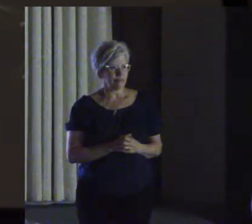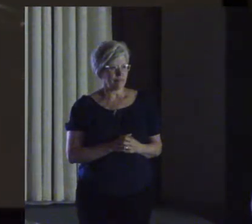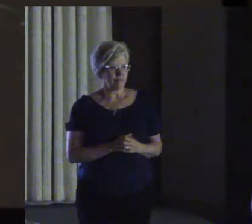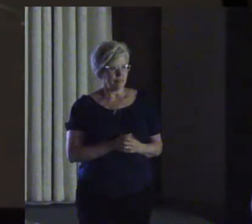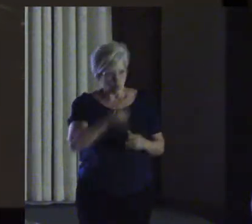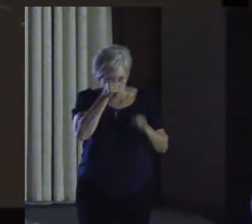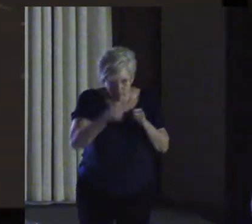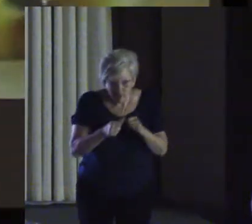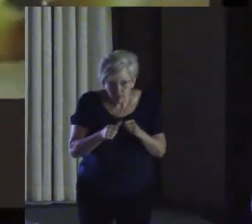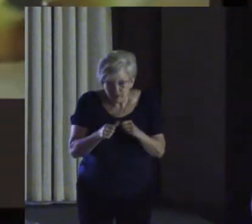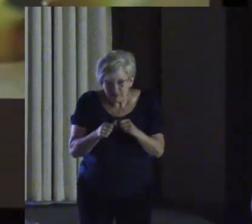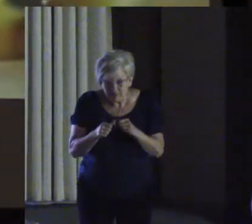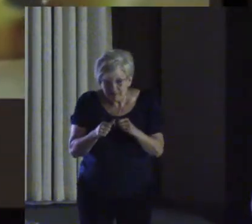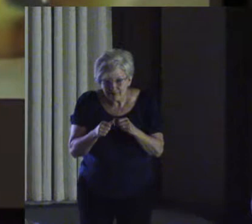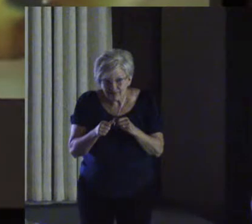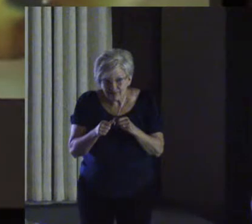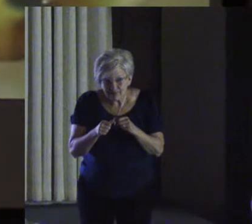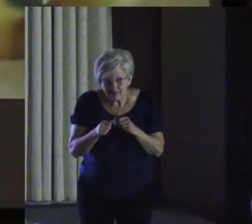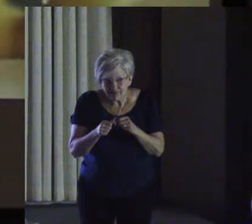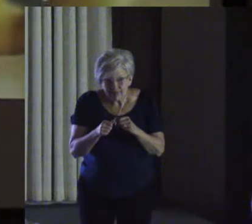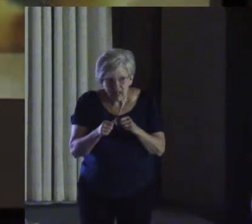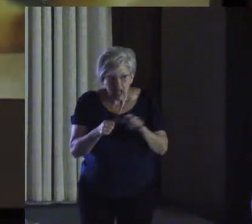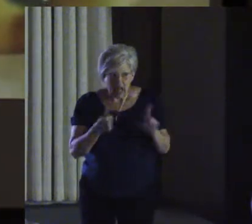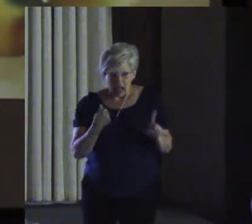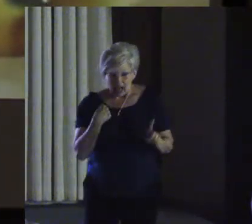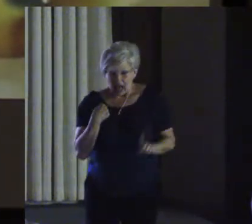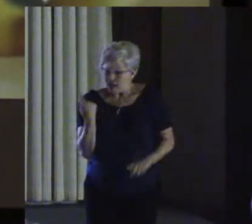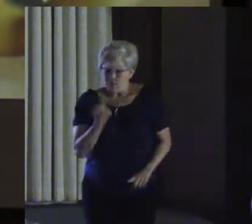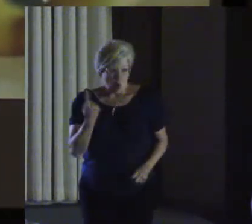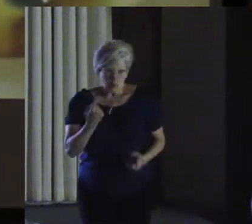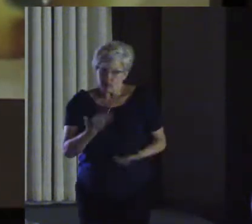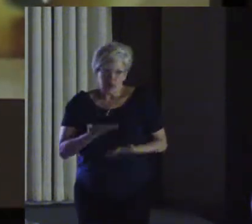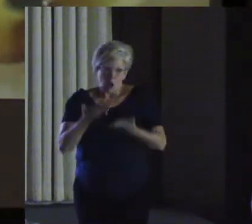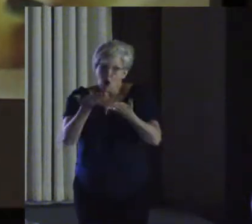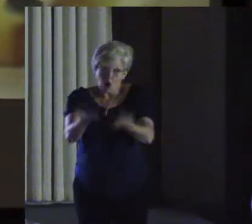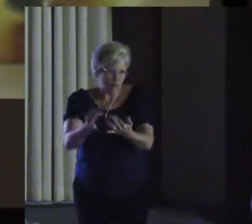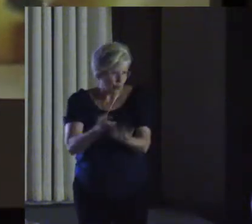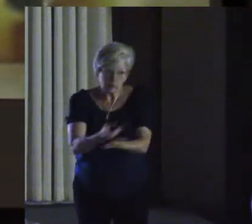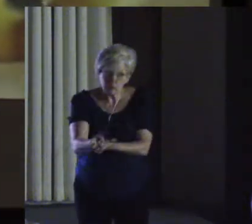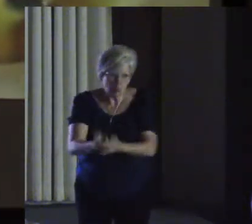Remember. All I am offering is the truth. Nothing more.